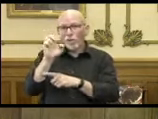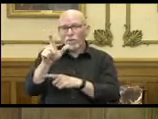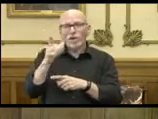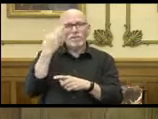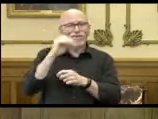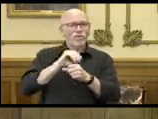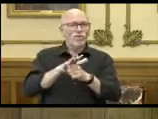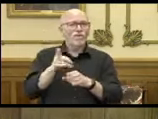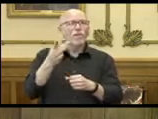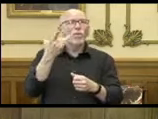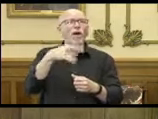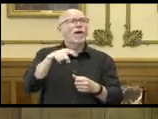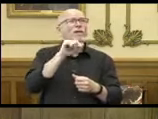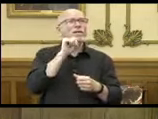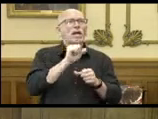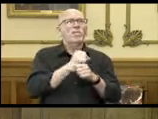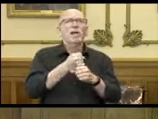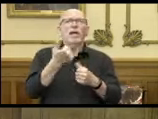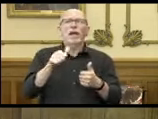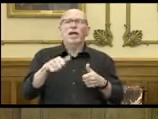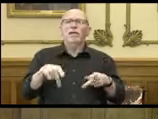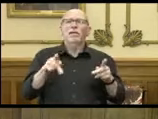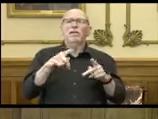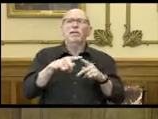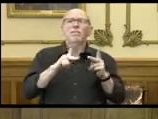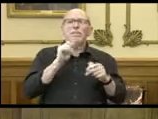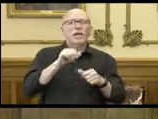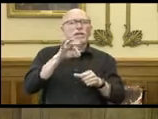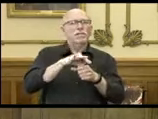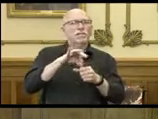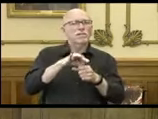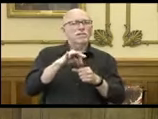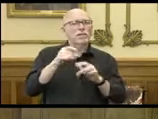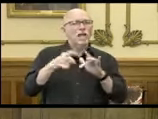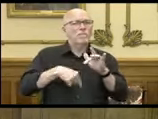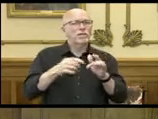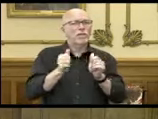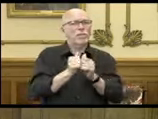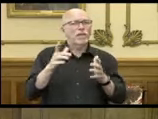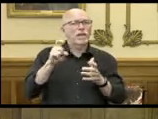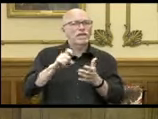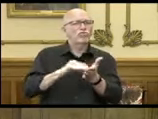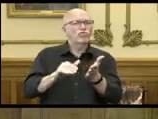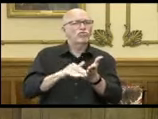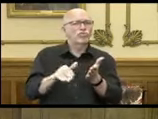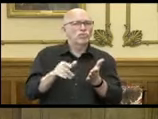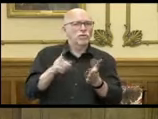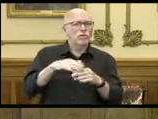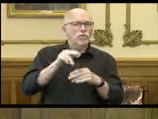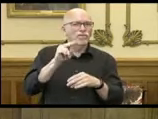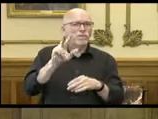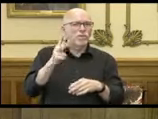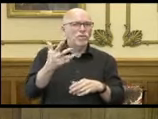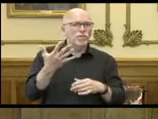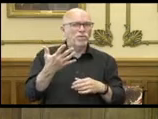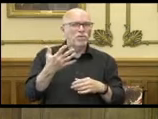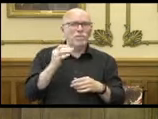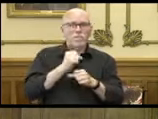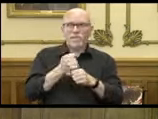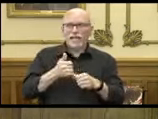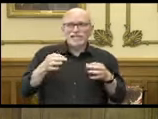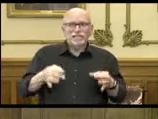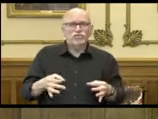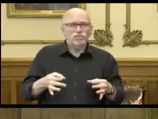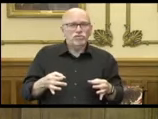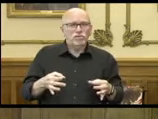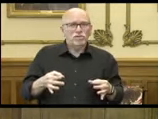making provisions to allow Hoosiers to vote by absentee ballot without needing an excuse on November 3rd? Won't making a decision